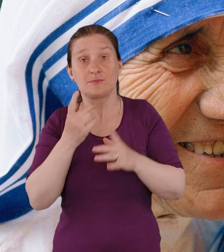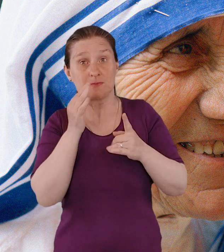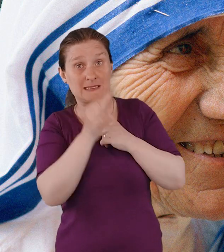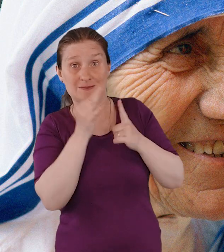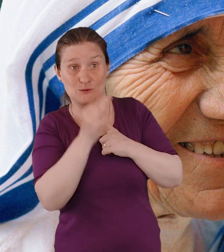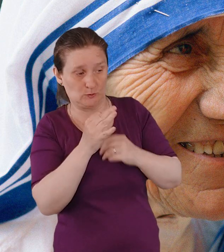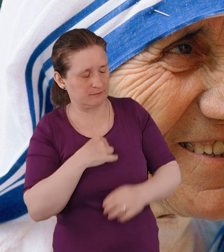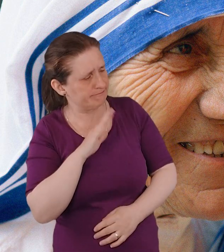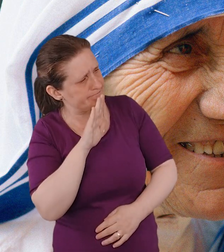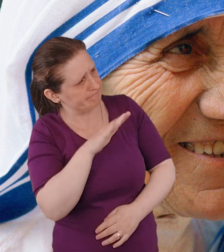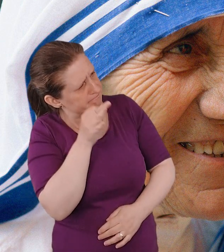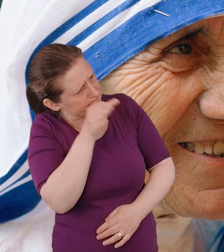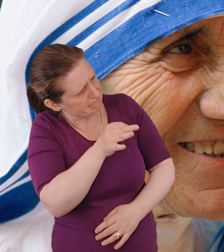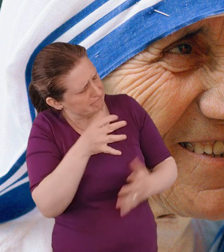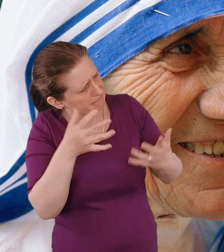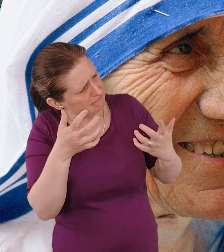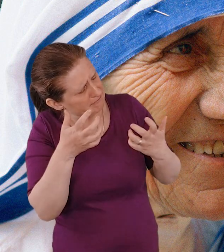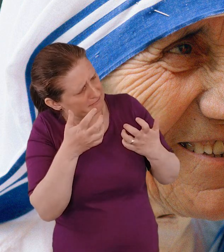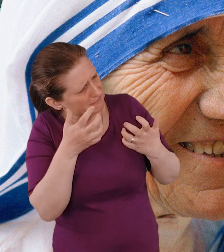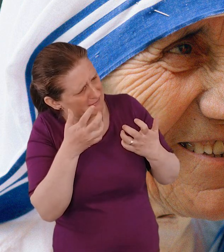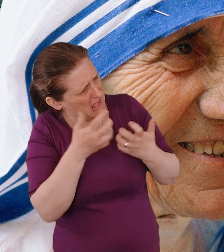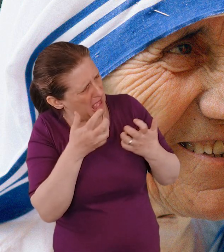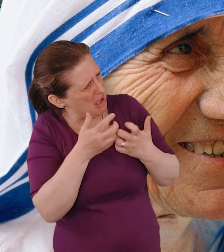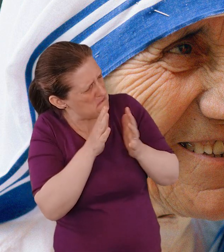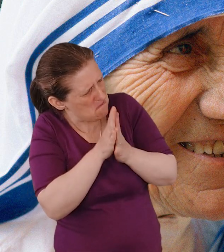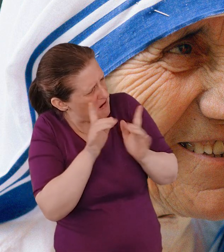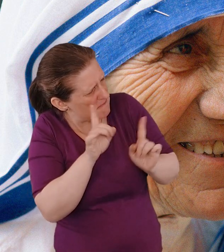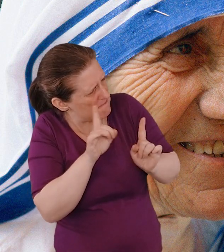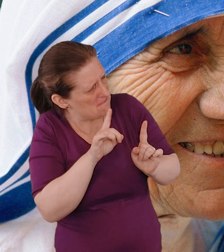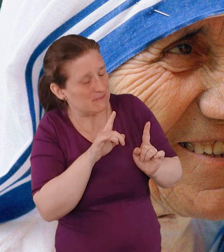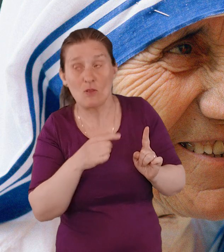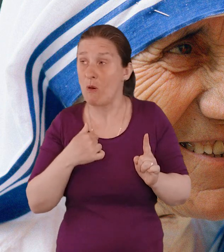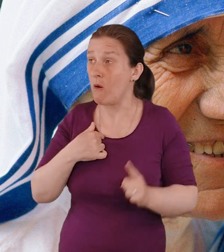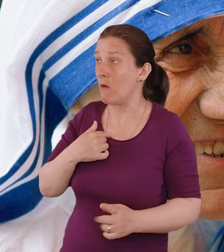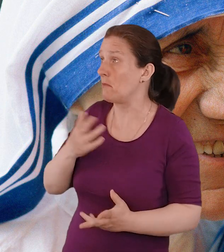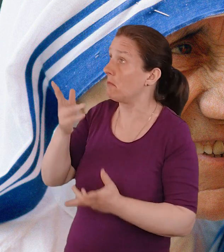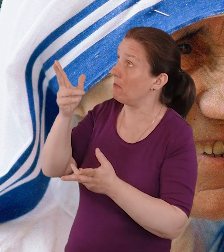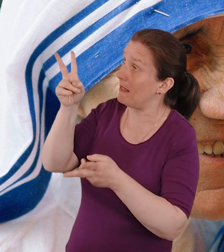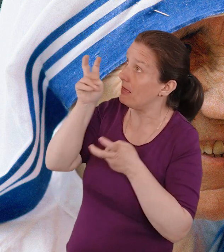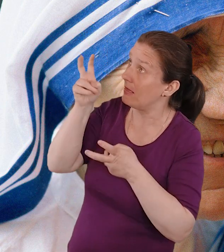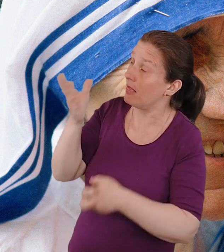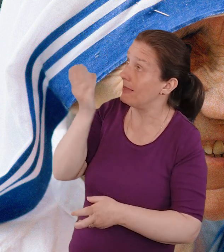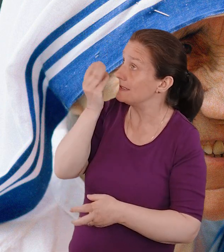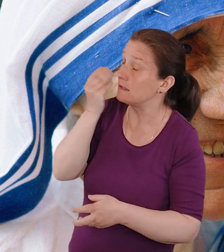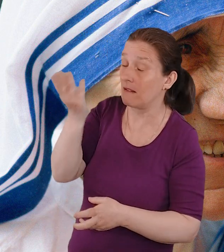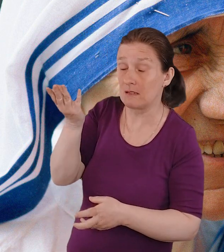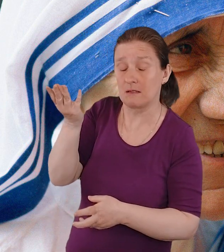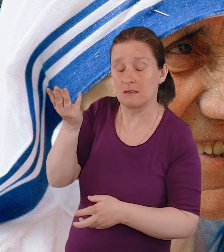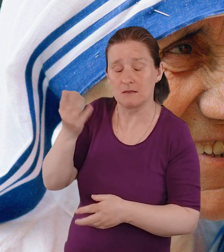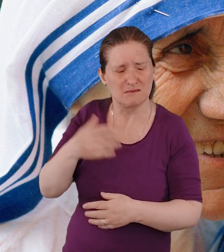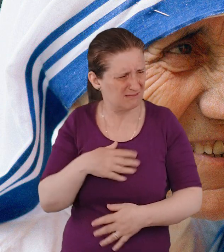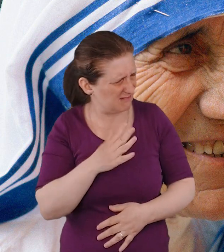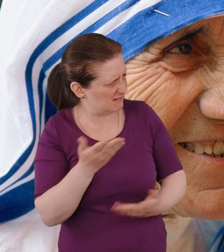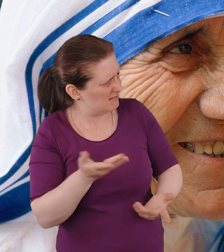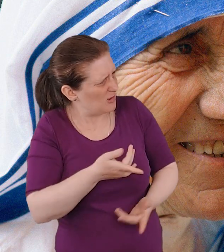And then she was asked by the interviewer, oh, okay, so what does God say? What does God do? He listens. And it was in that silence